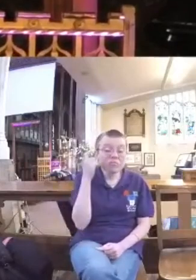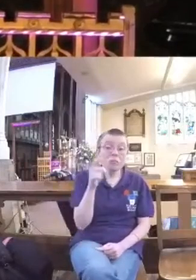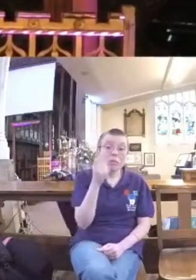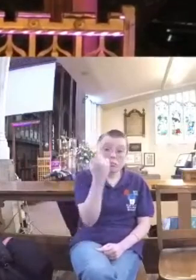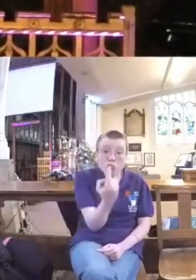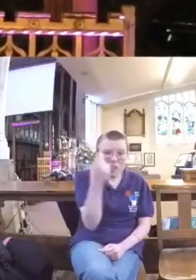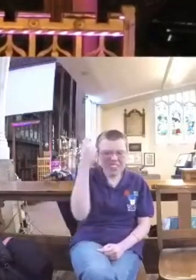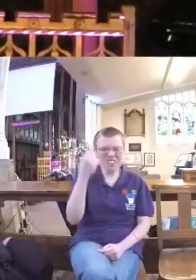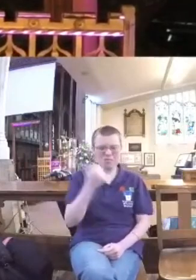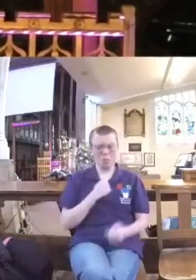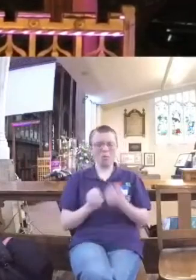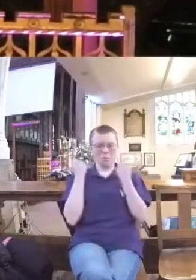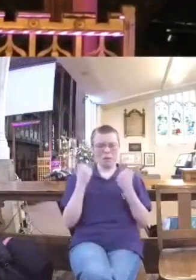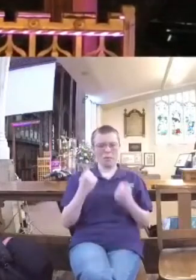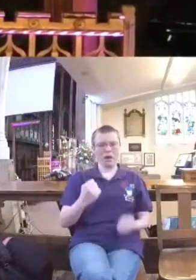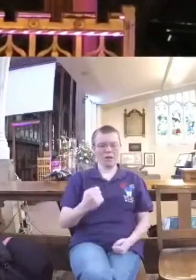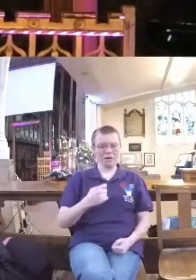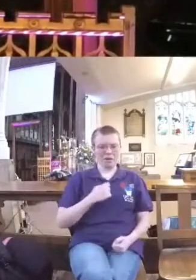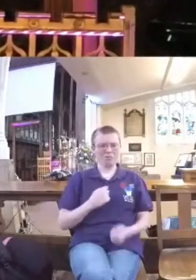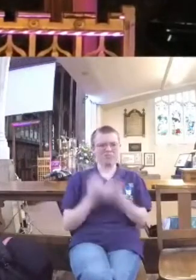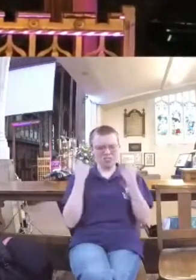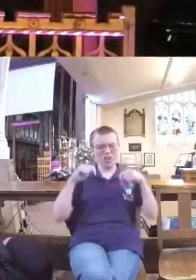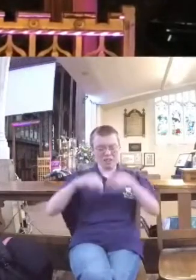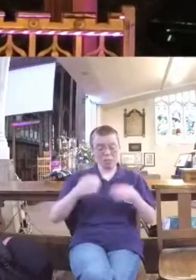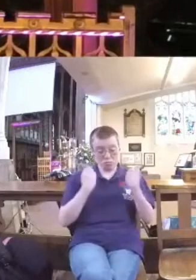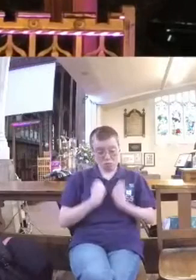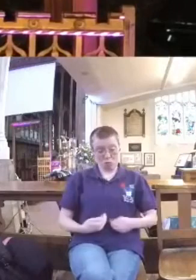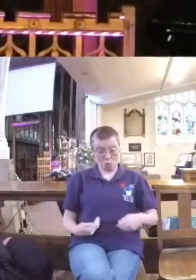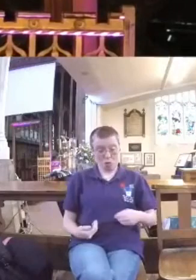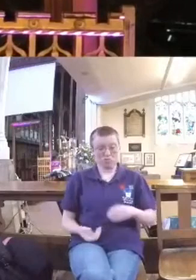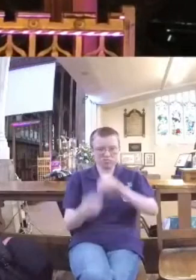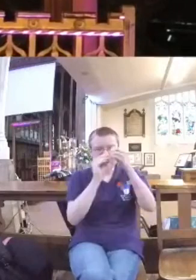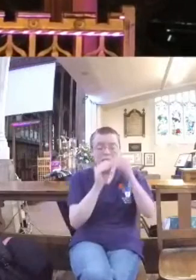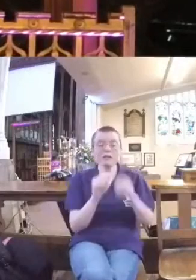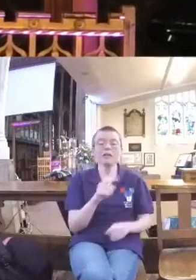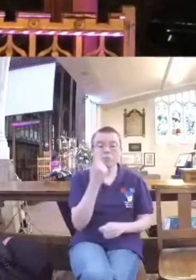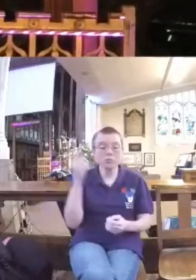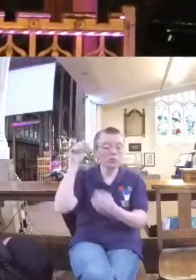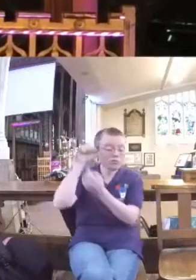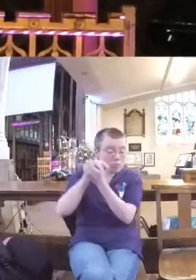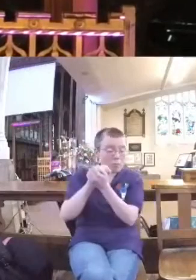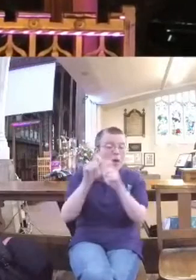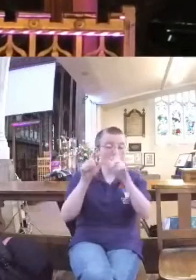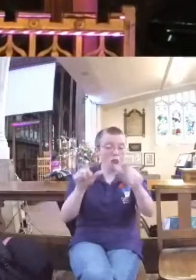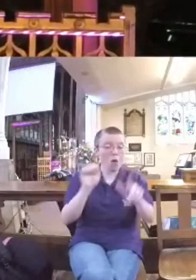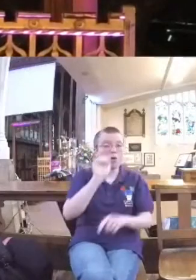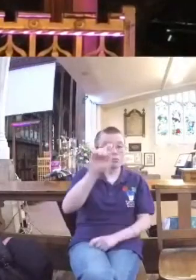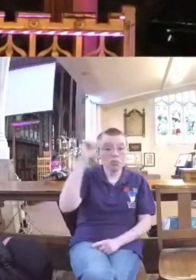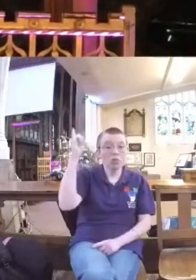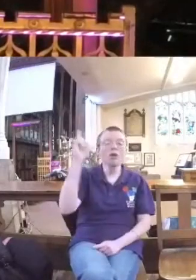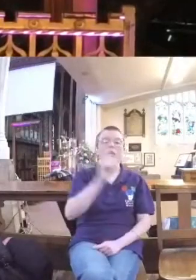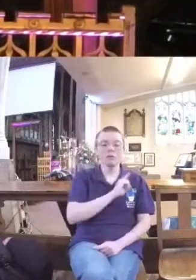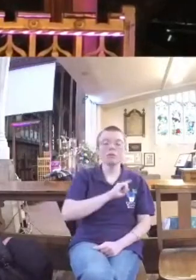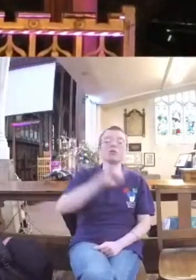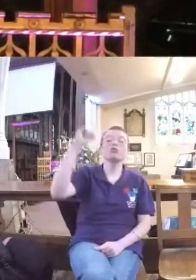power and the strength of my hands have produced this wealth for me. But remember the Lord your God, for it is